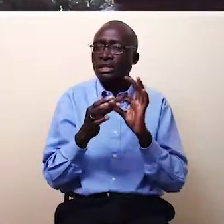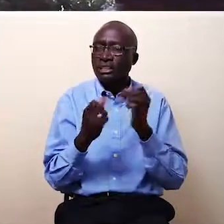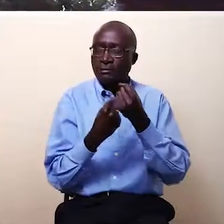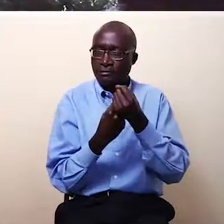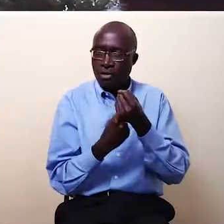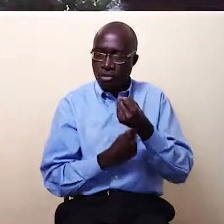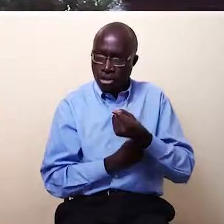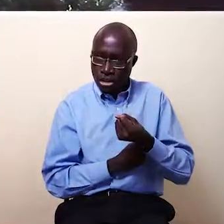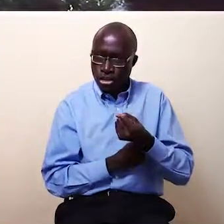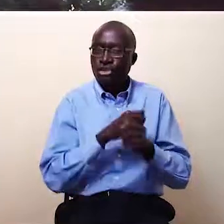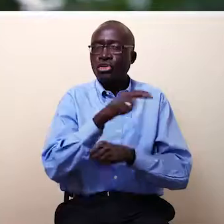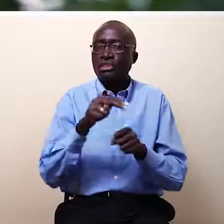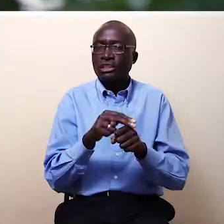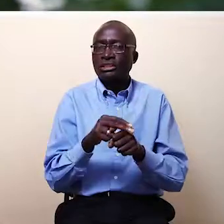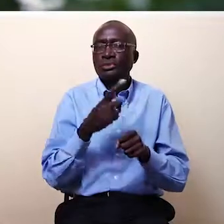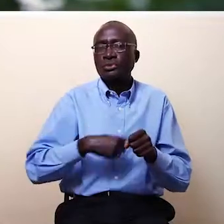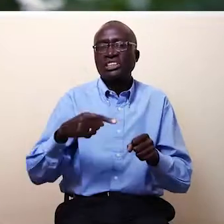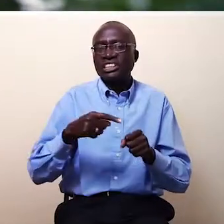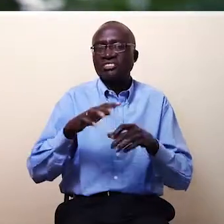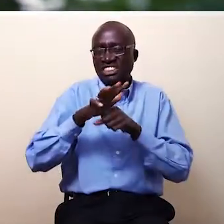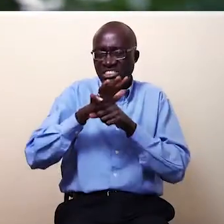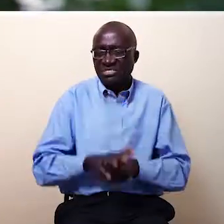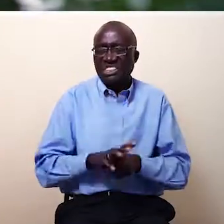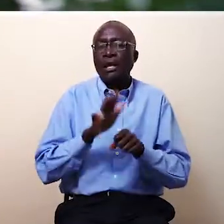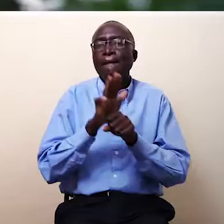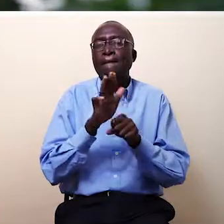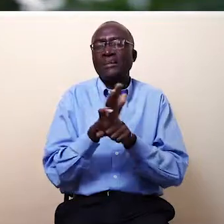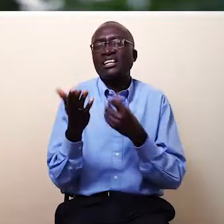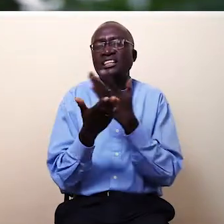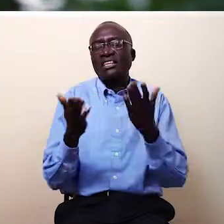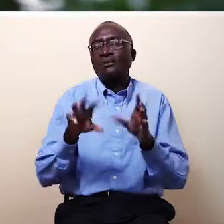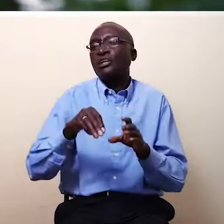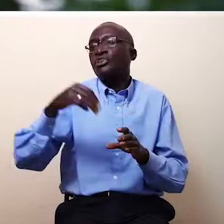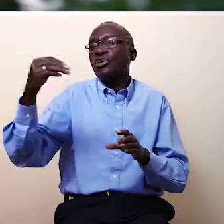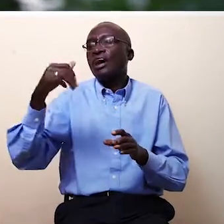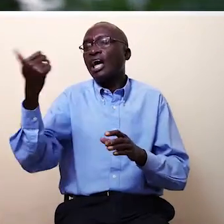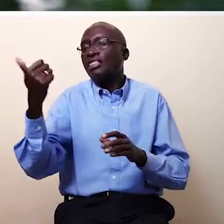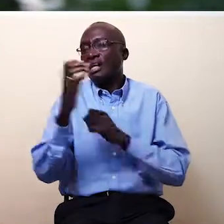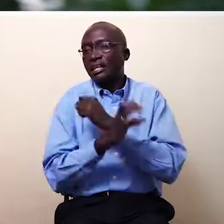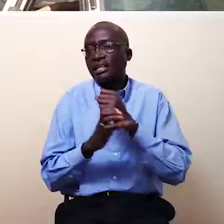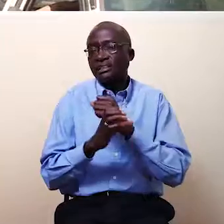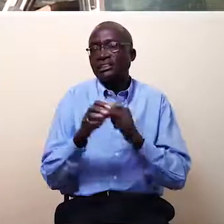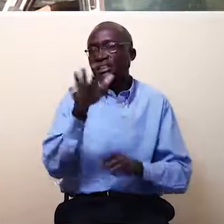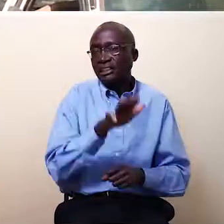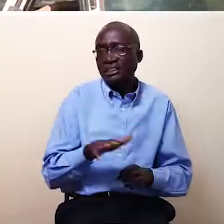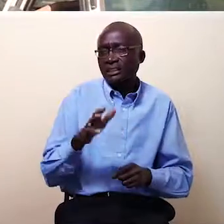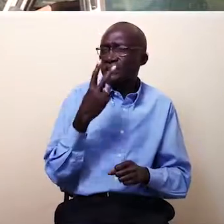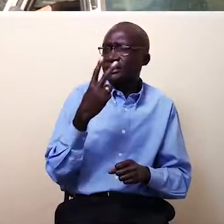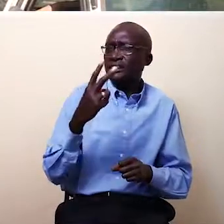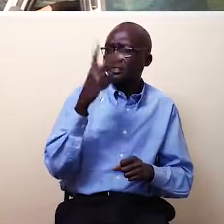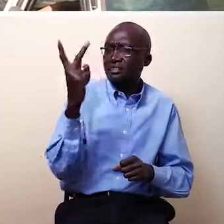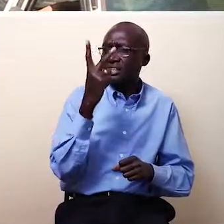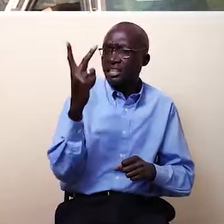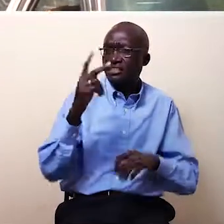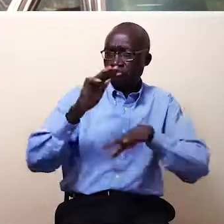We have a lot of people who help us. We can be depressed about many things, but when you step outside to other countries in the region, you see how well Kenya is